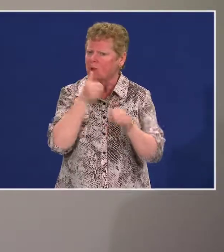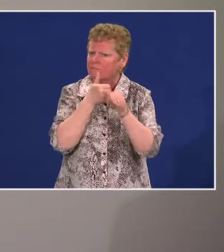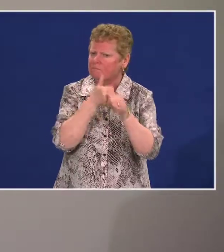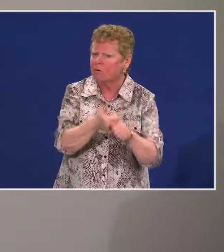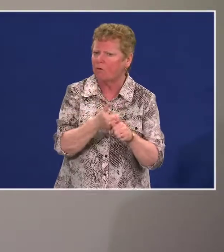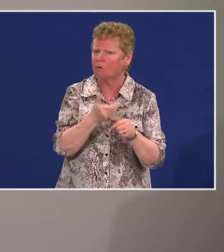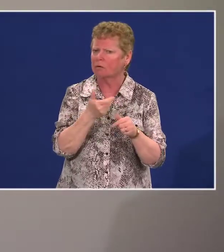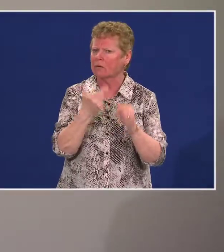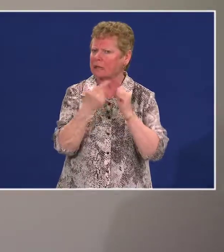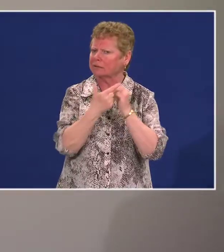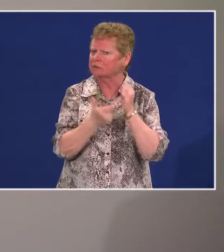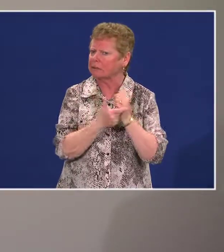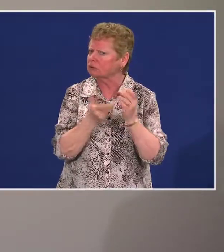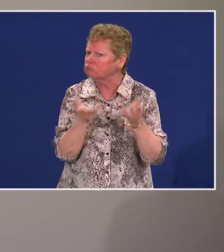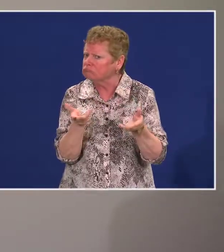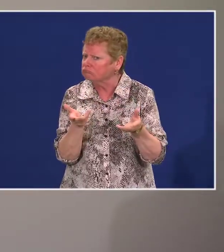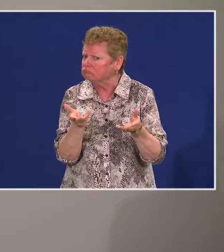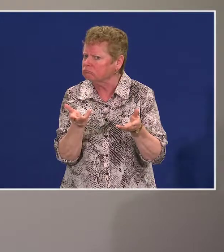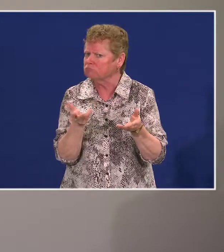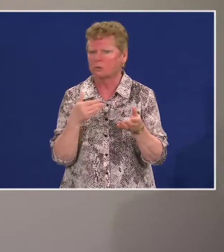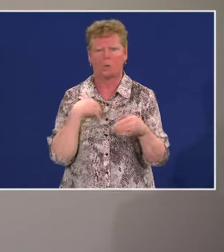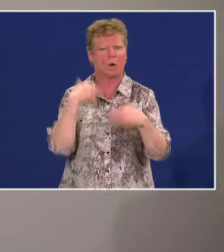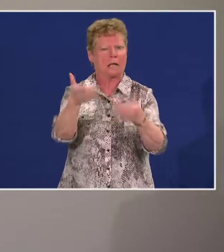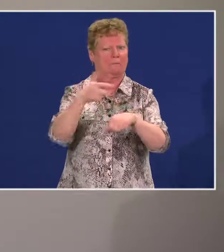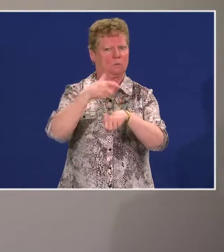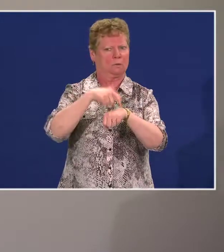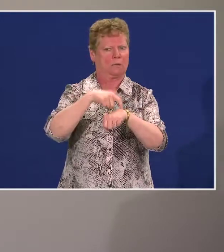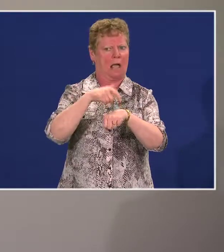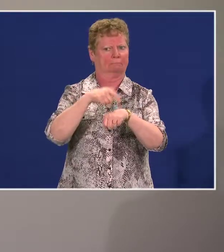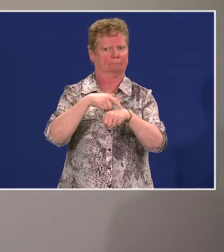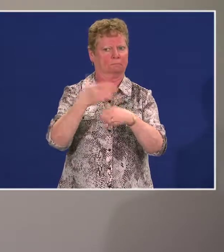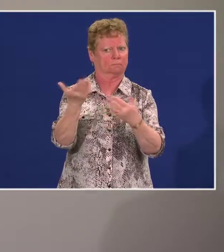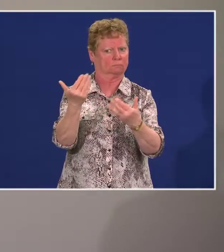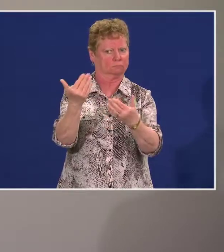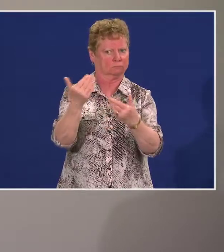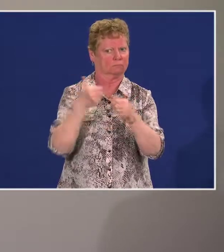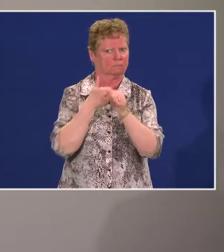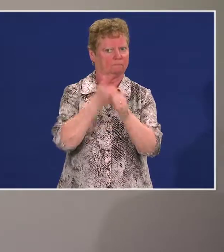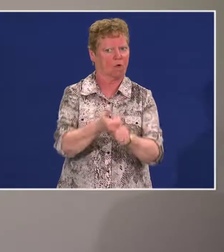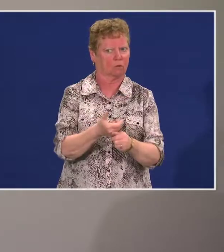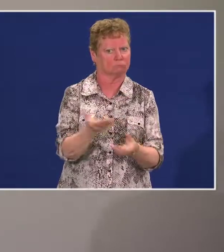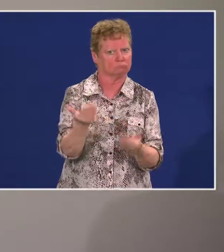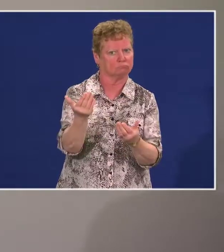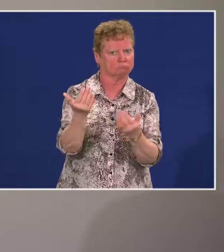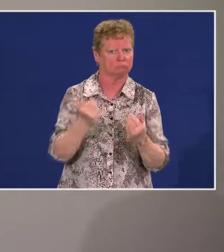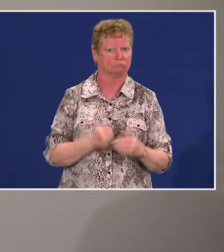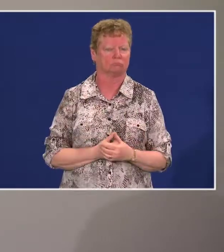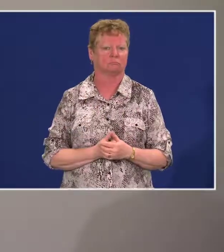following the legislation and we're going to give you this amount of time to become compliant.